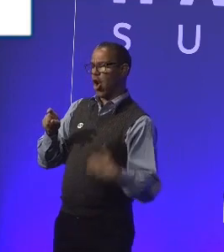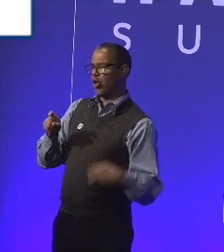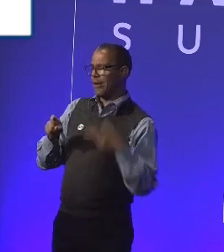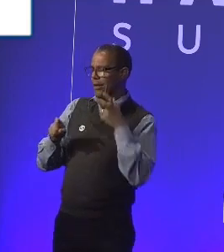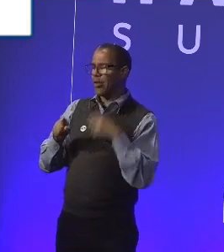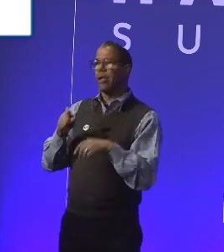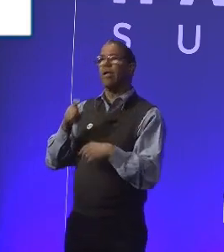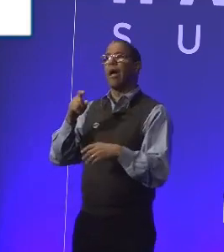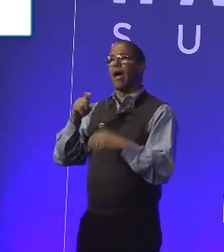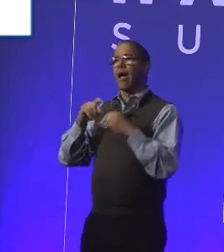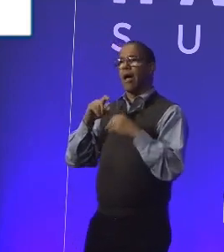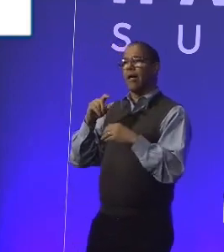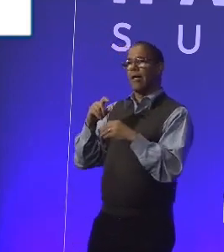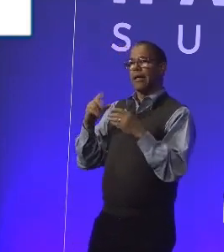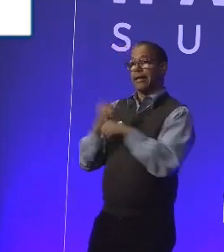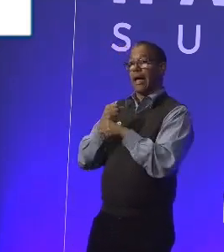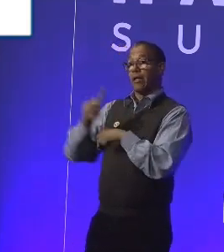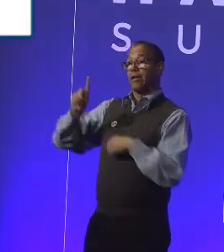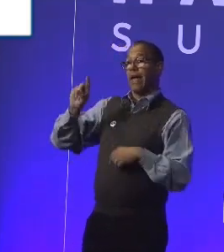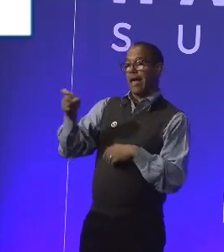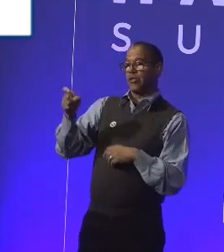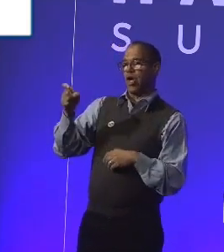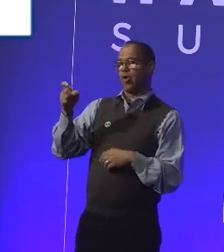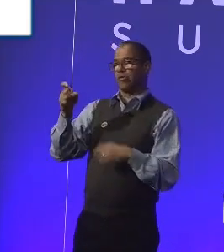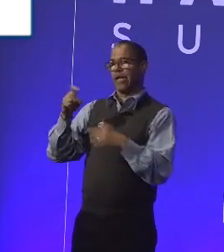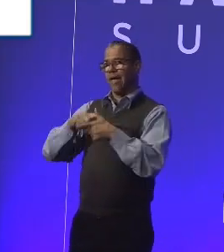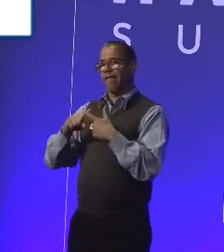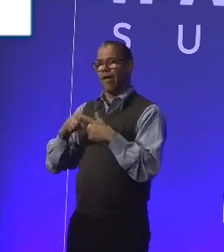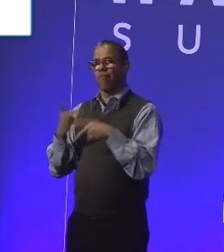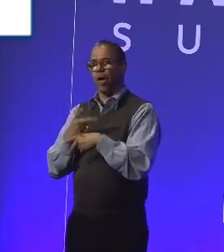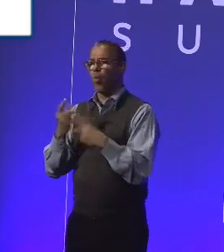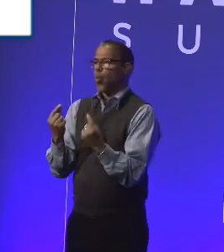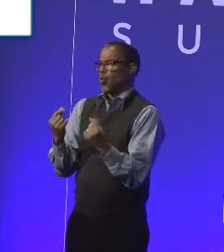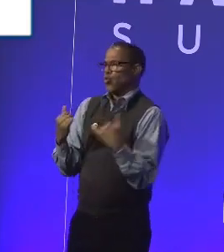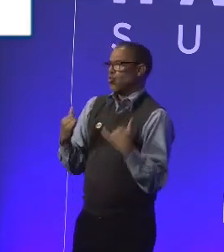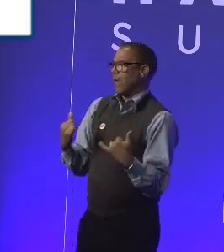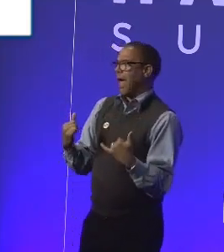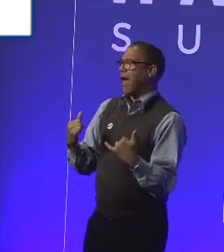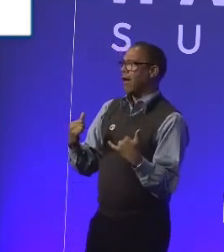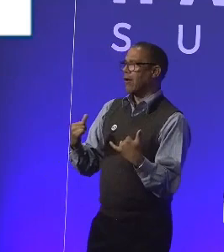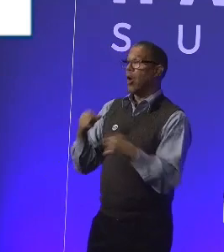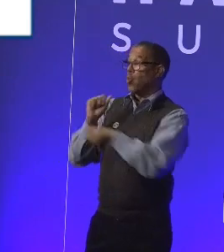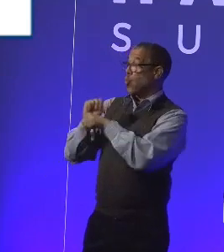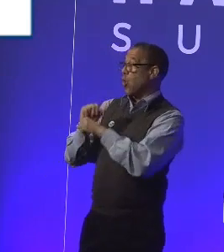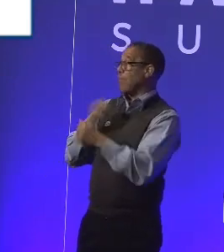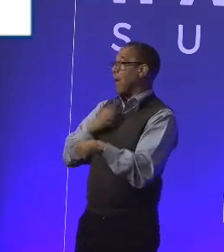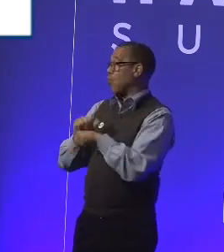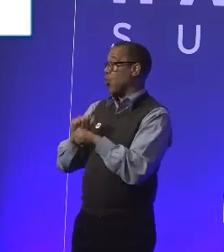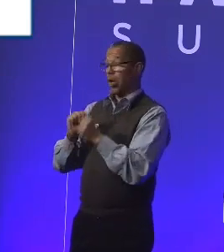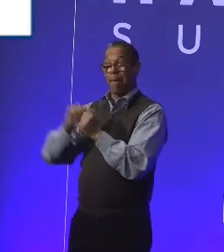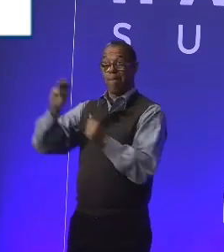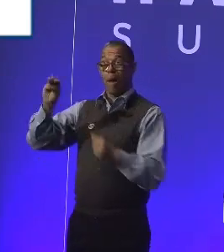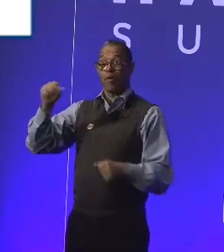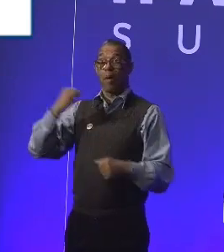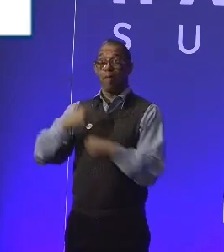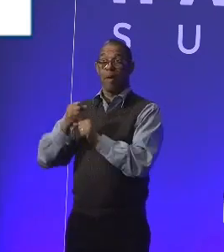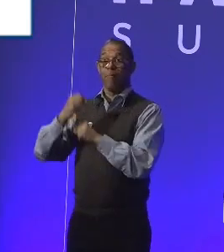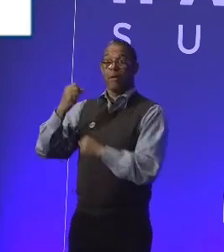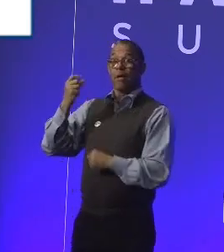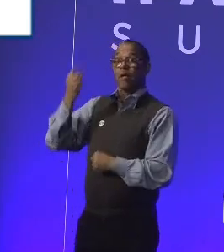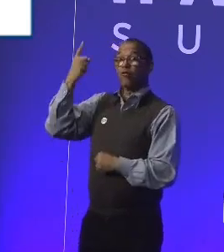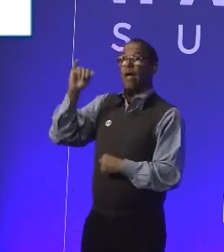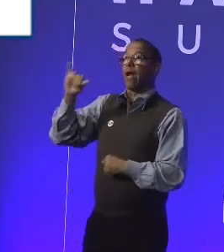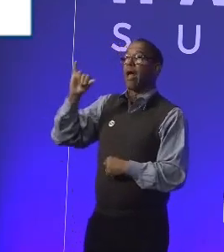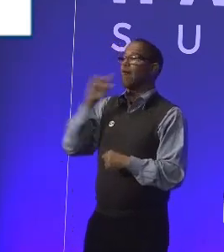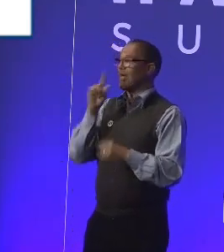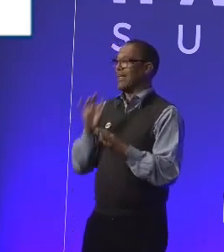how on earth can I stay at work? And the work I've doing with Microsoft has made me realise, actually, just how critical it is to